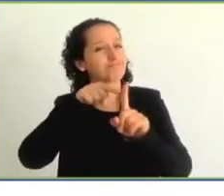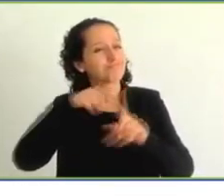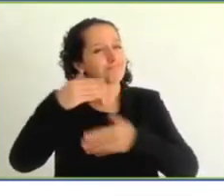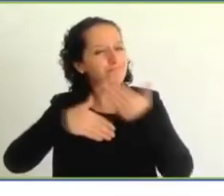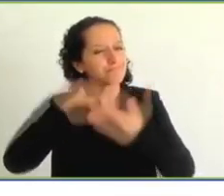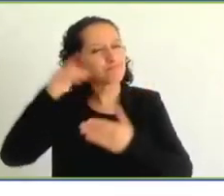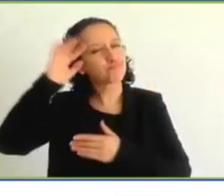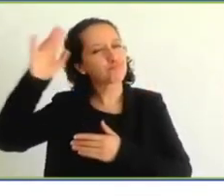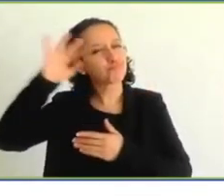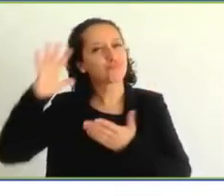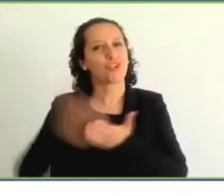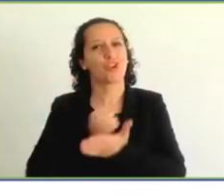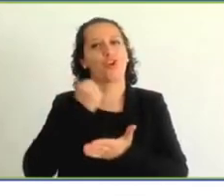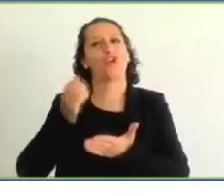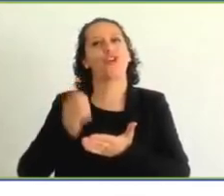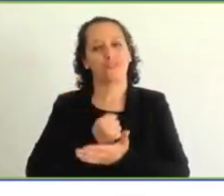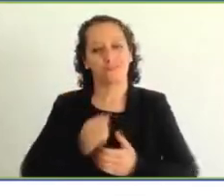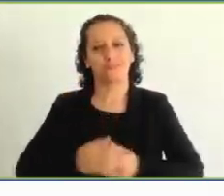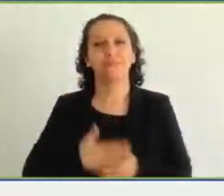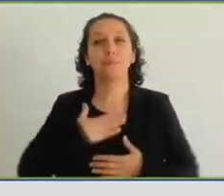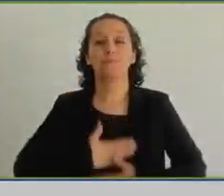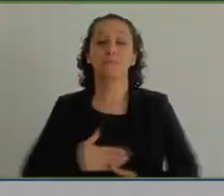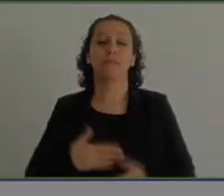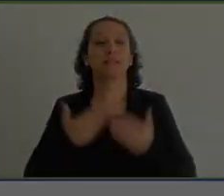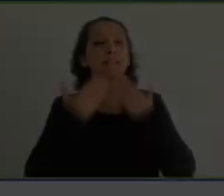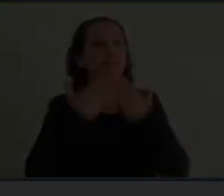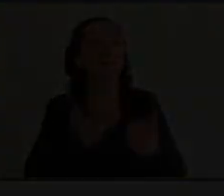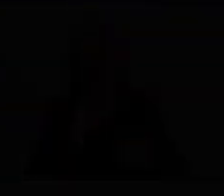Thank you, St. Lucia. Thank you, St. Lucia. Thank you,